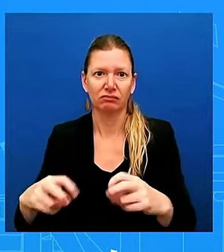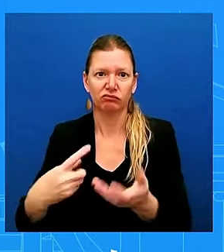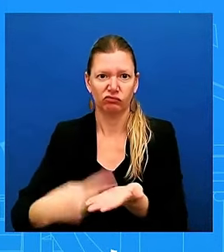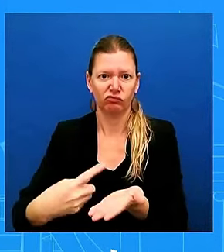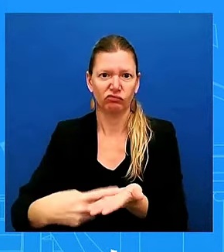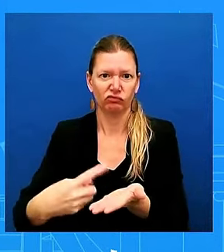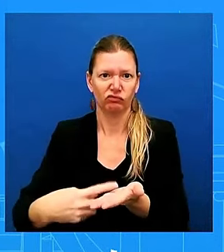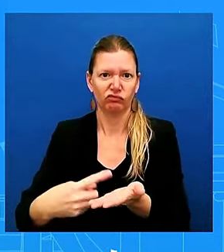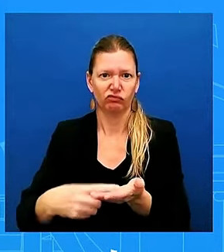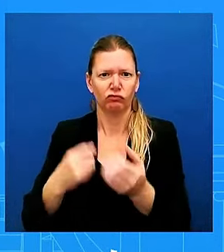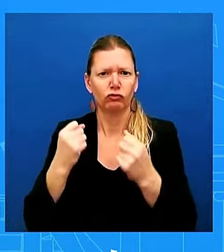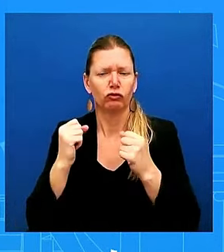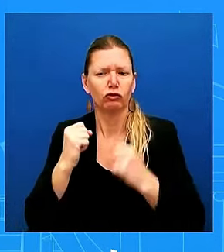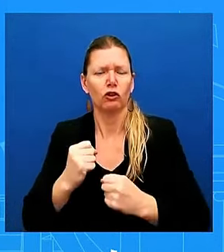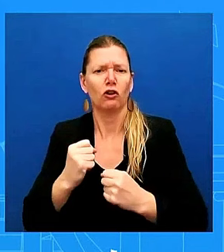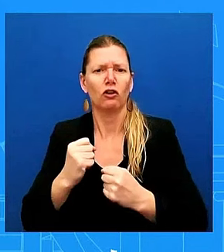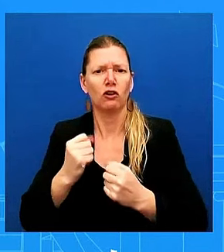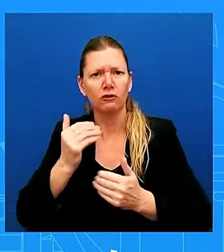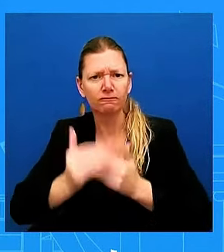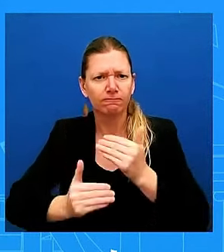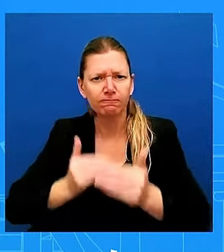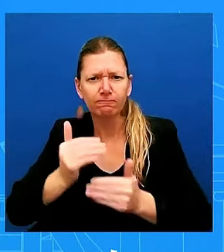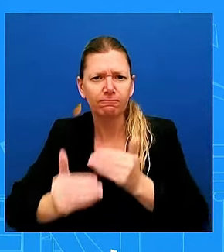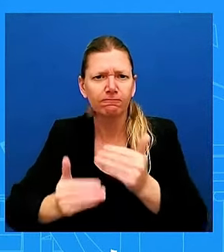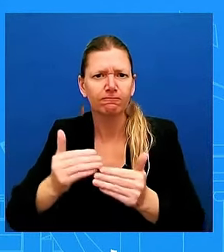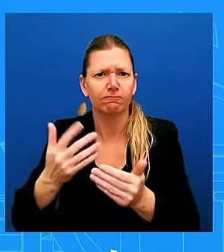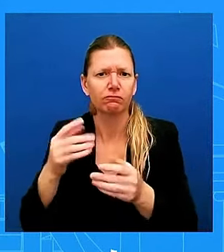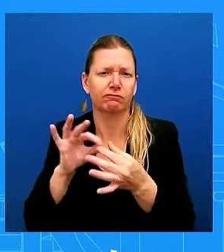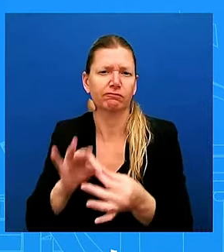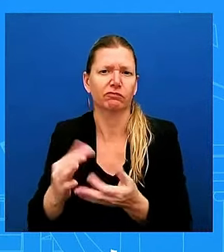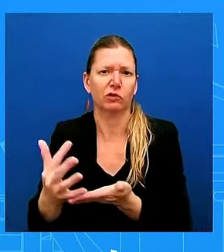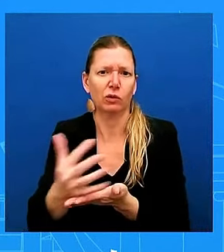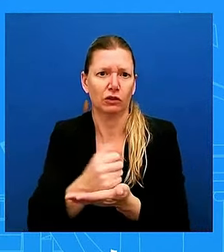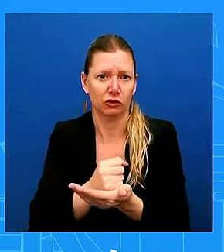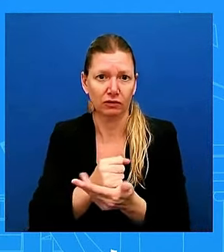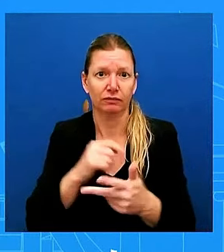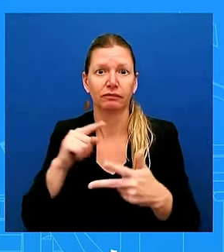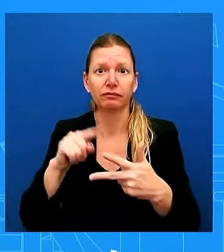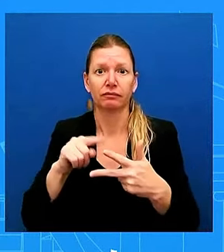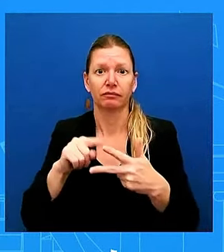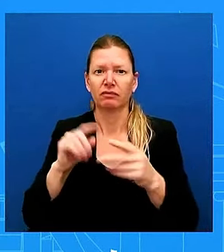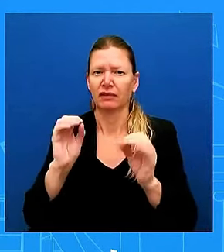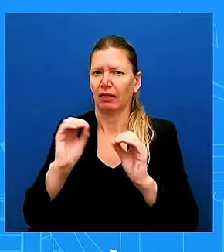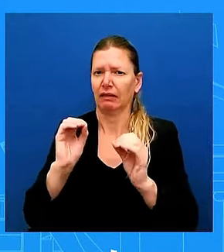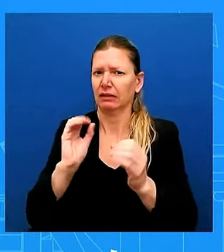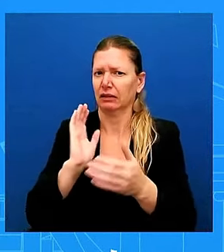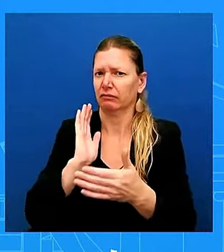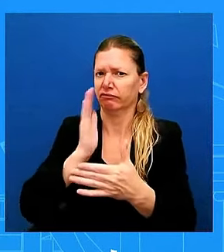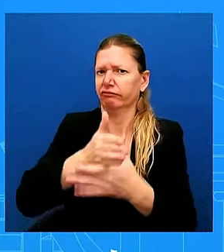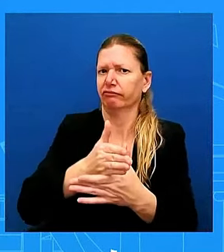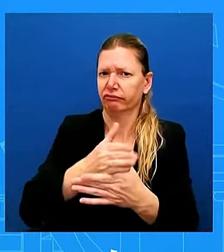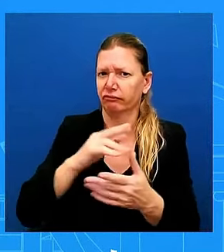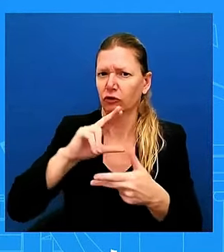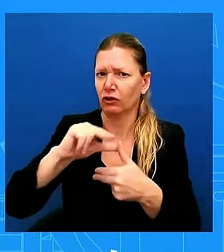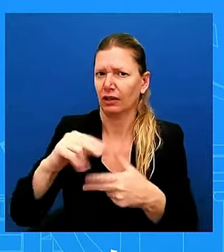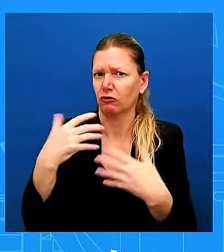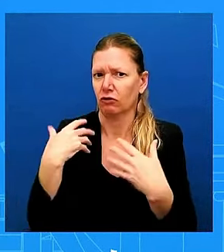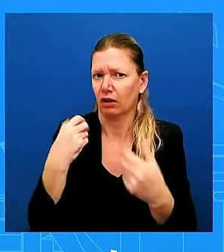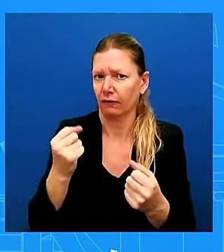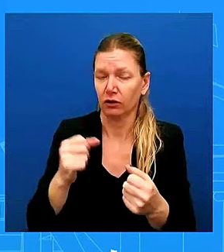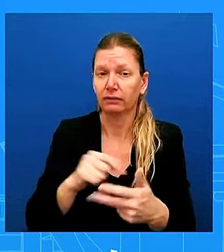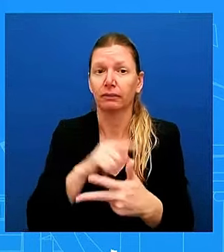recovery. Taft-Hartley was off the table because collective bargaining works and